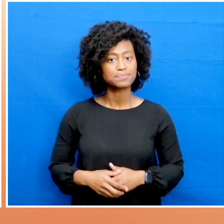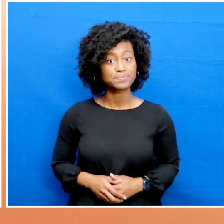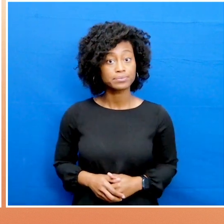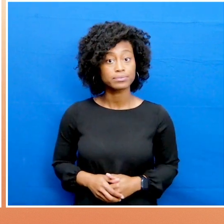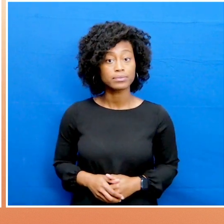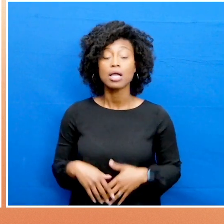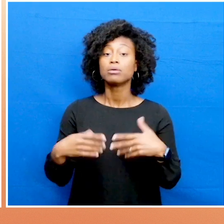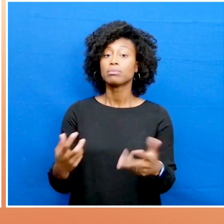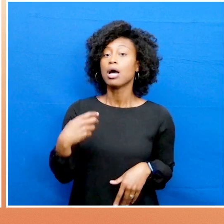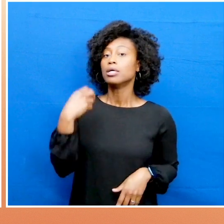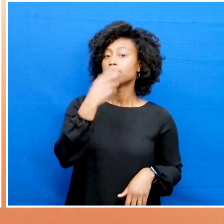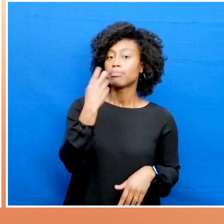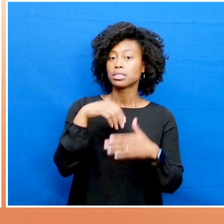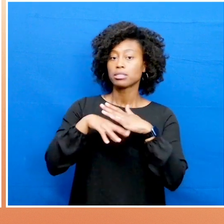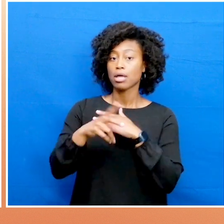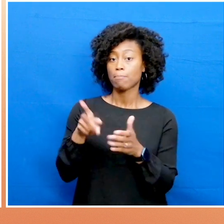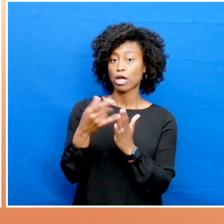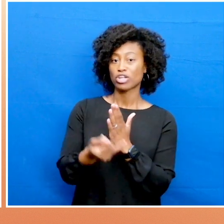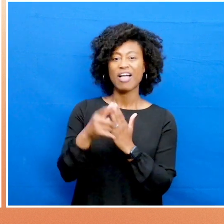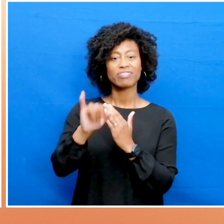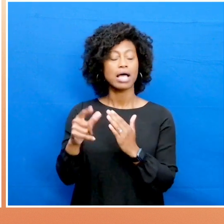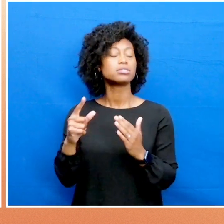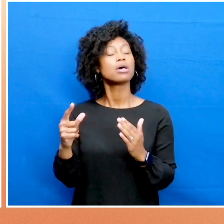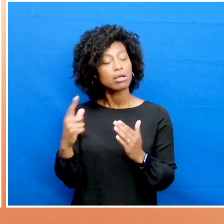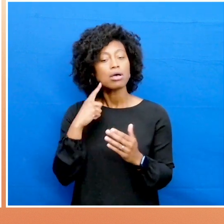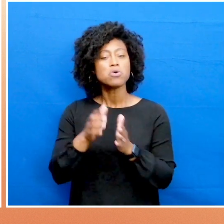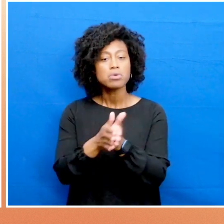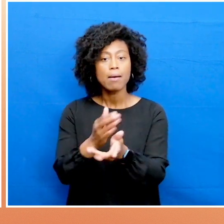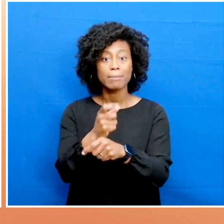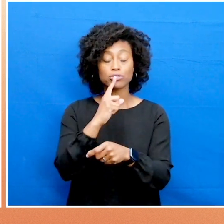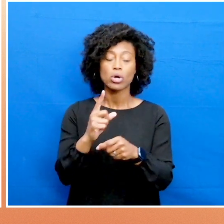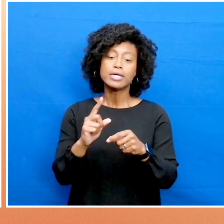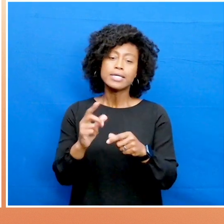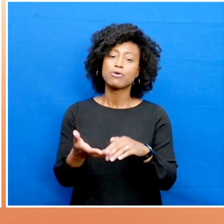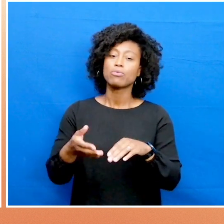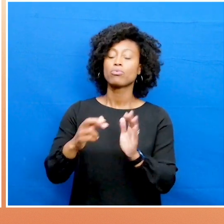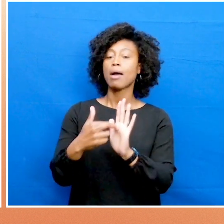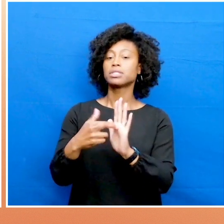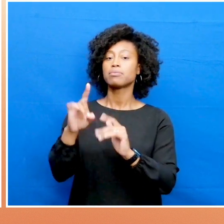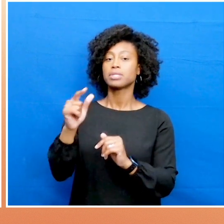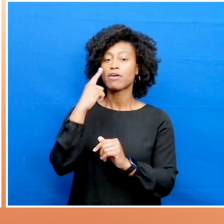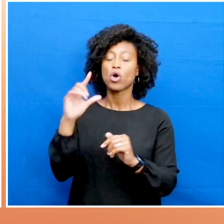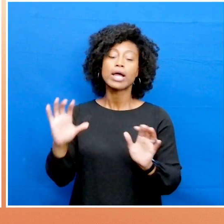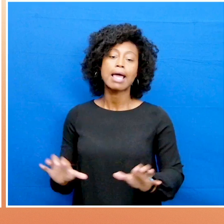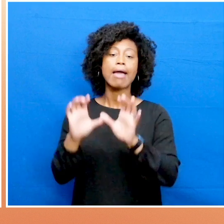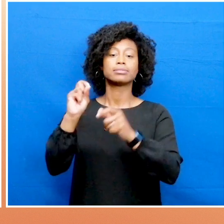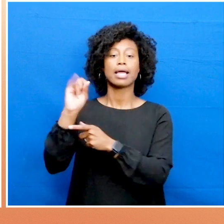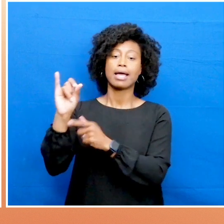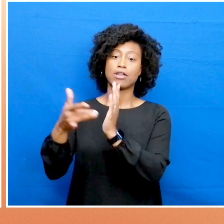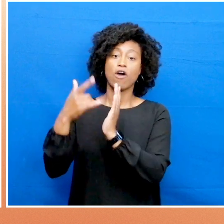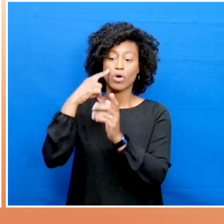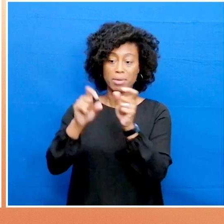The Speech Accessibility Project is a collaborative initiative that exemplifies the use of representative data to enhance AI